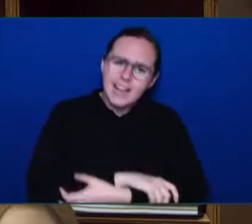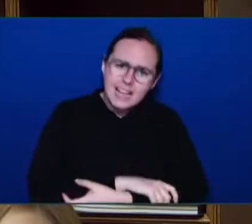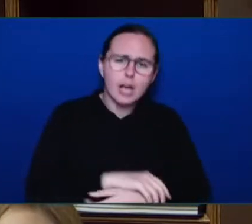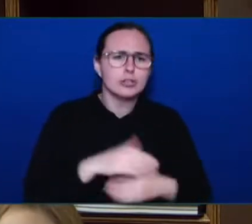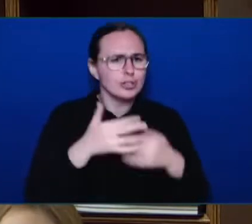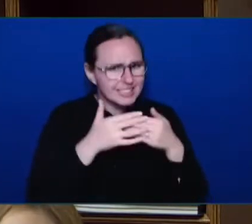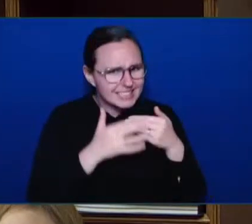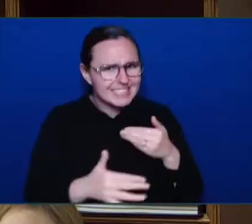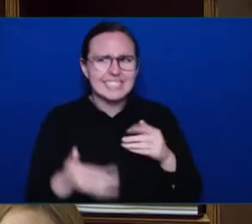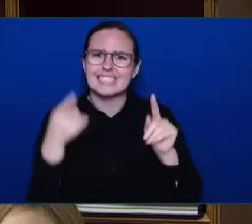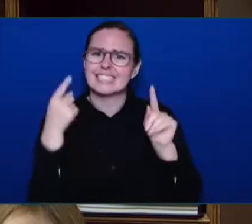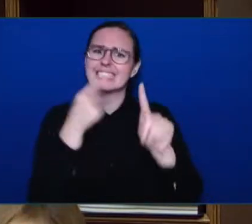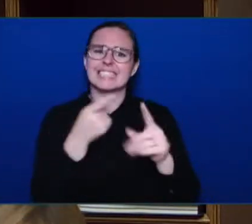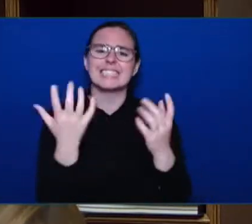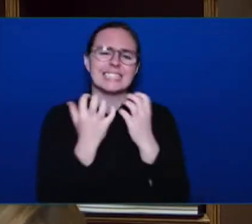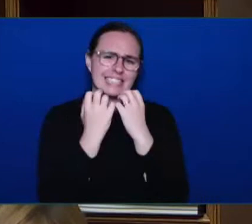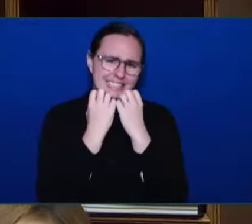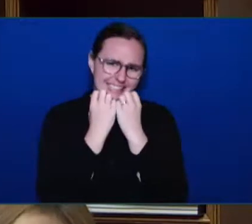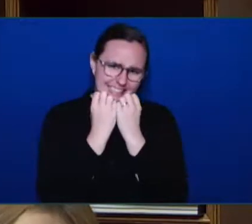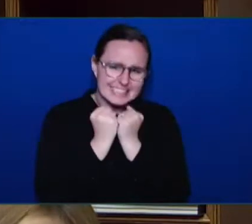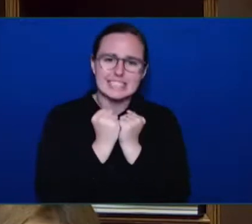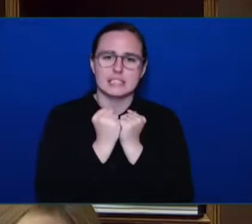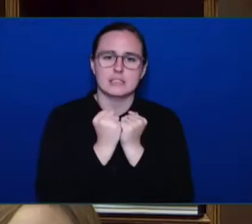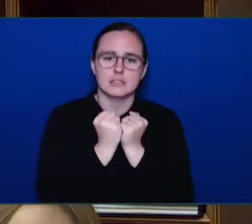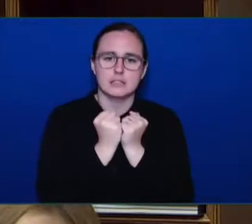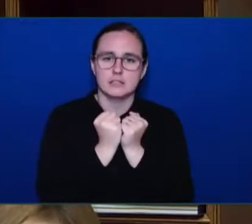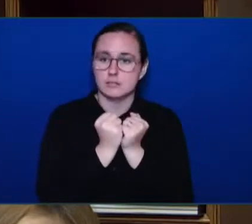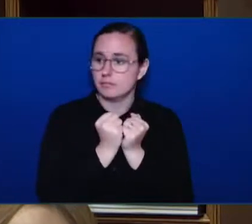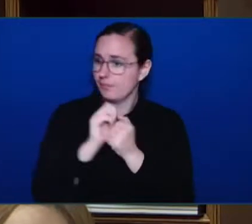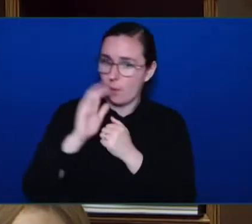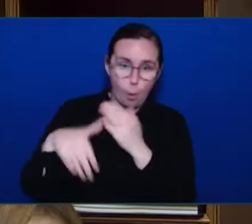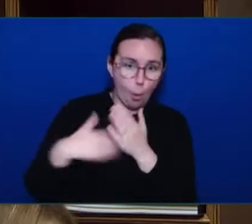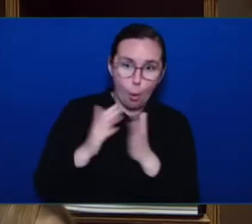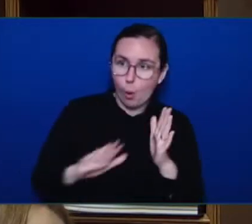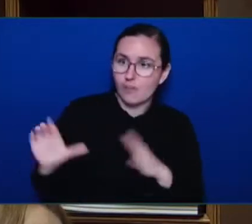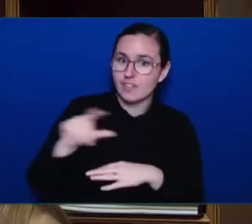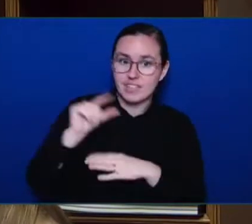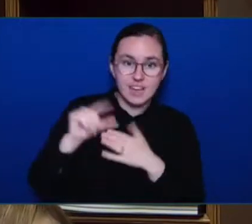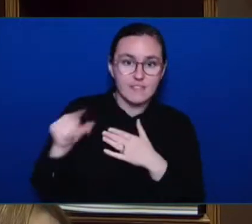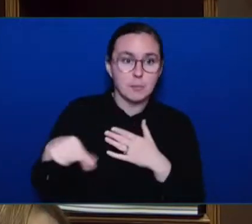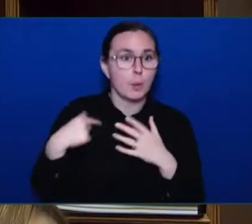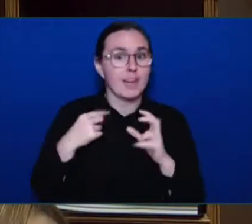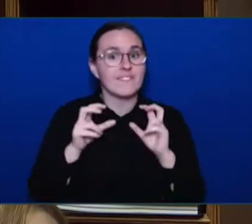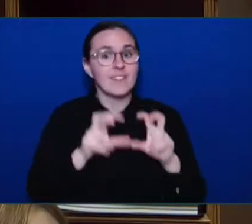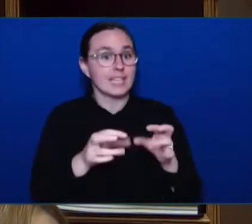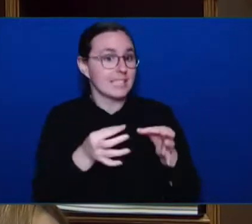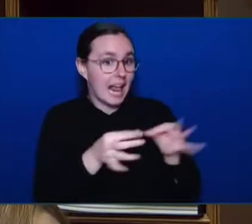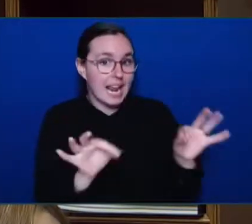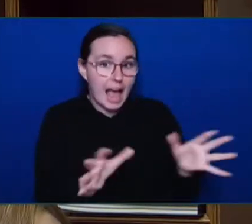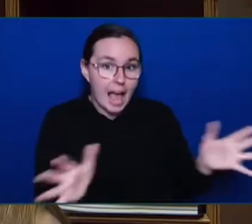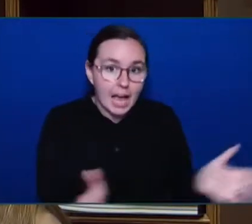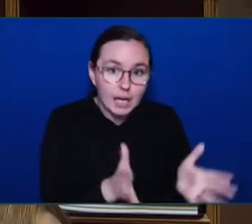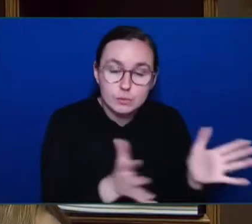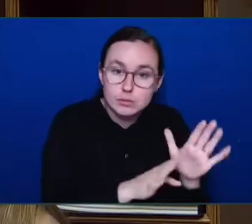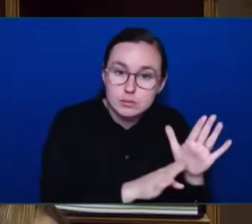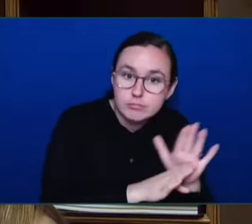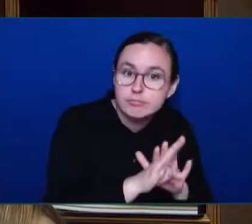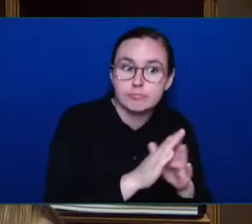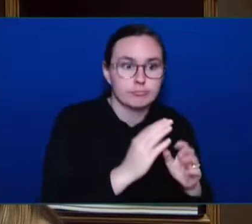whether that be investing in language revitalization and protection, whether that be increasing the Indigenous